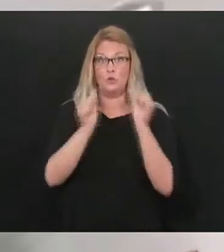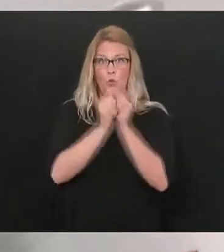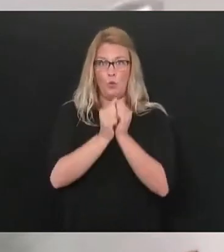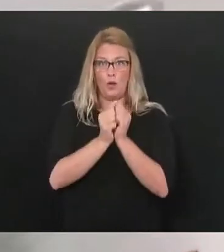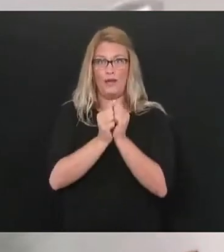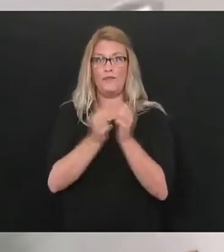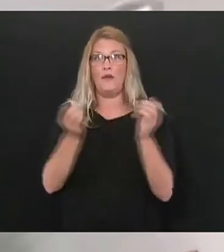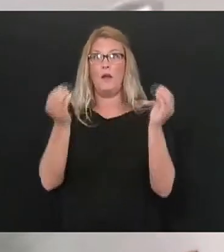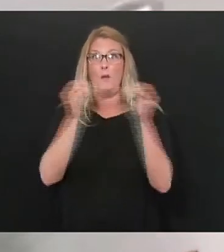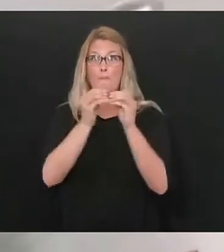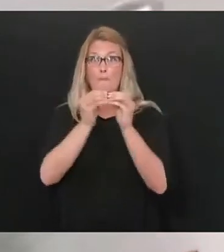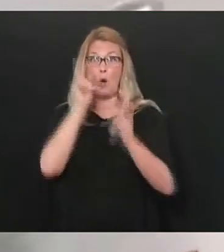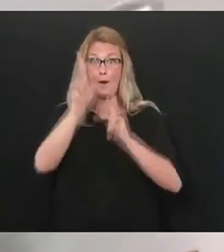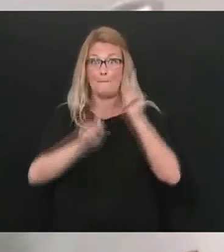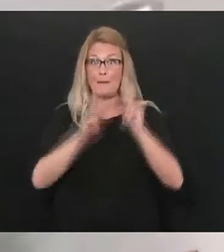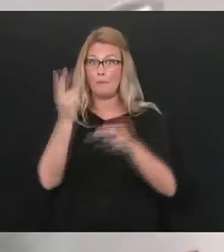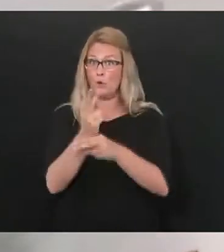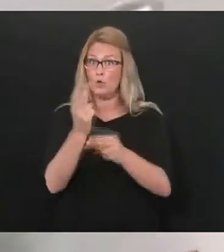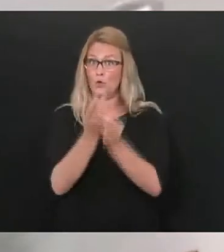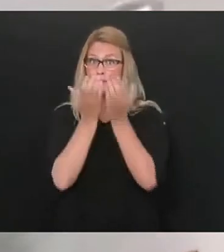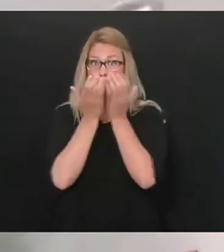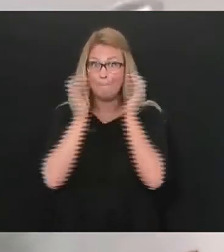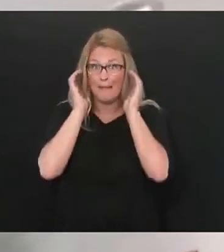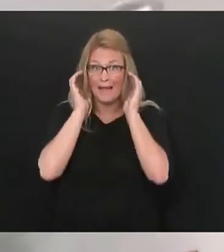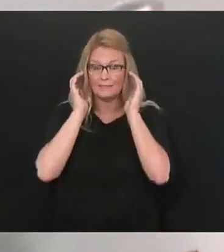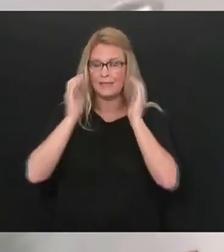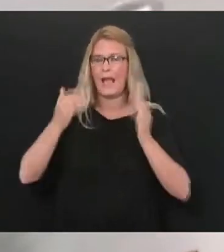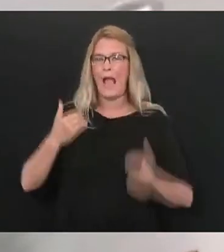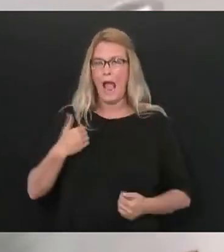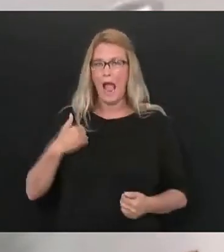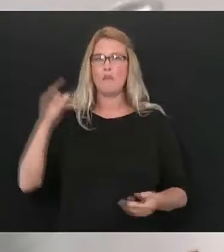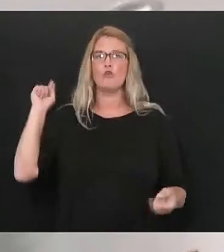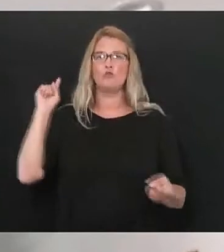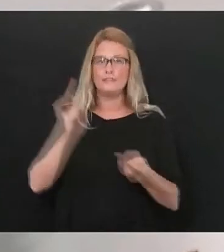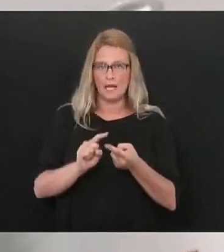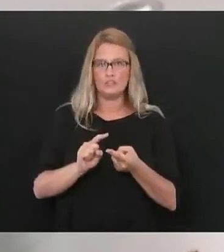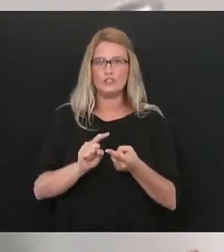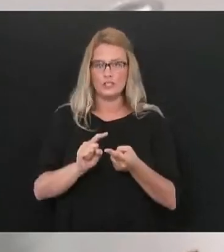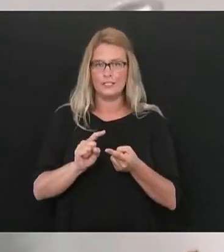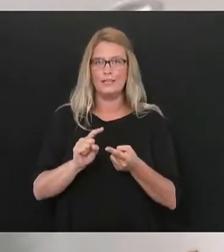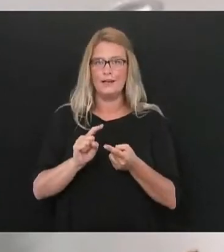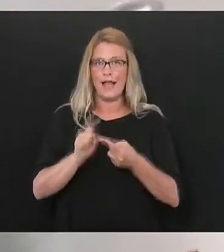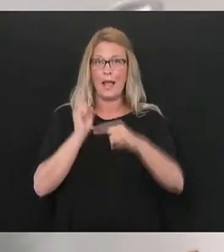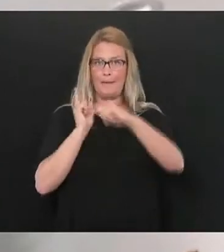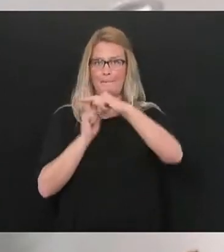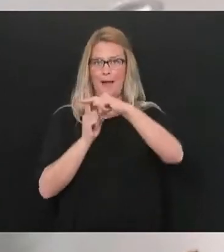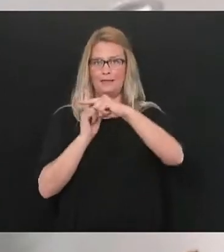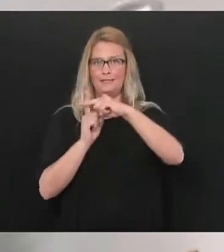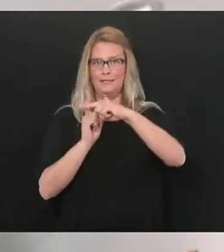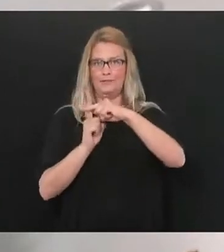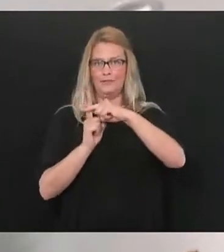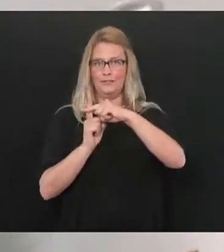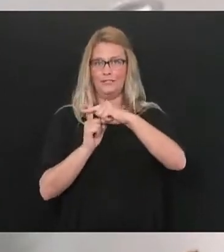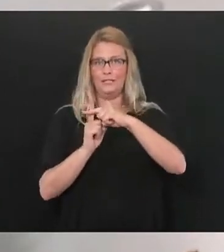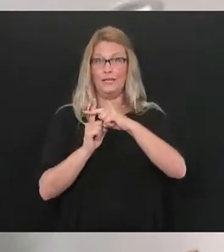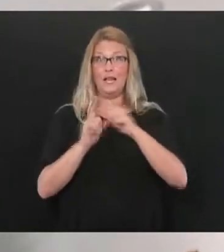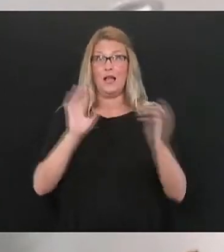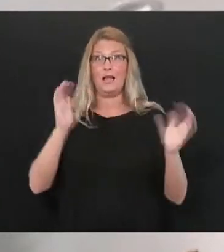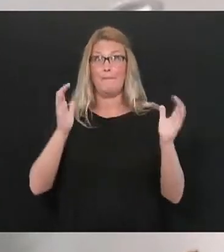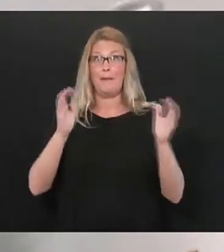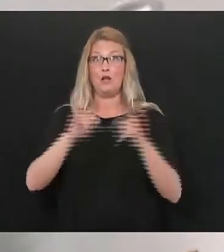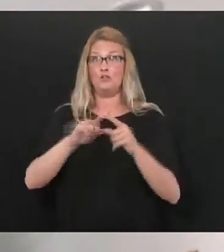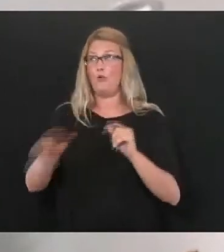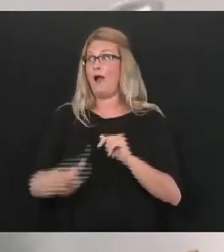mask wearing seem to see a reduction in the number of COVID positive people versus the states that see